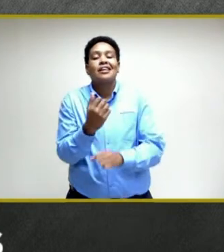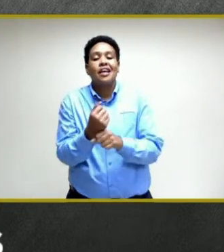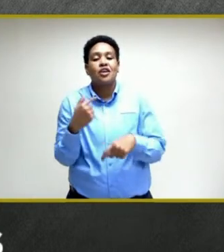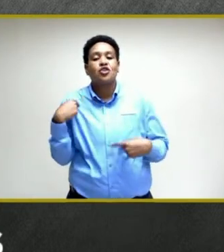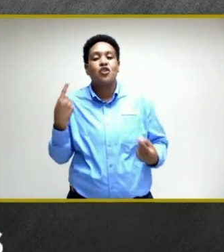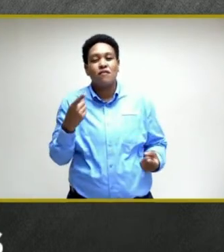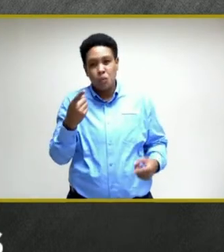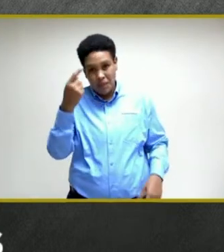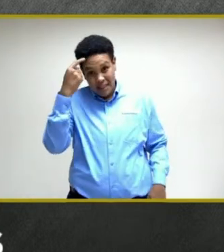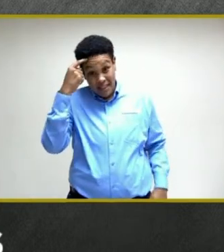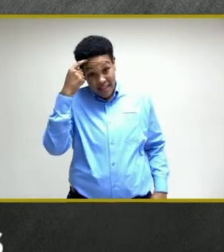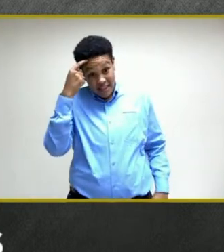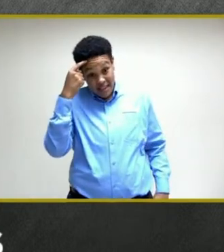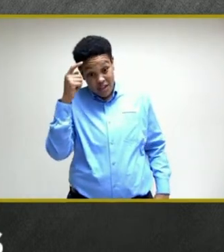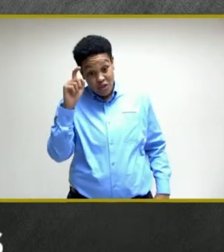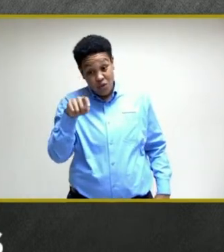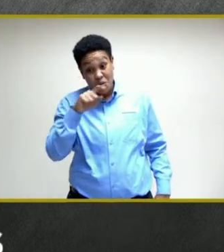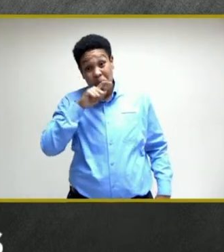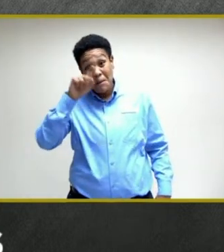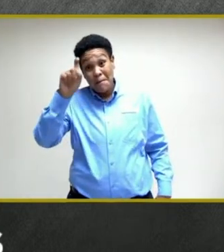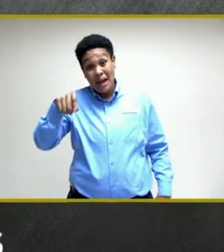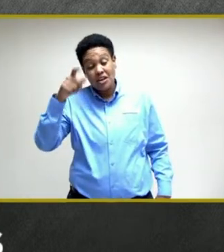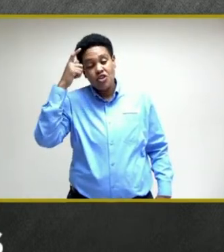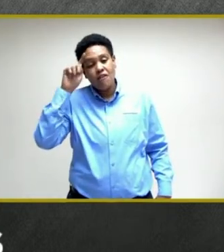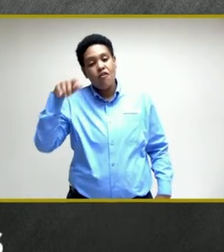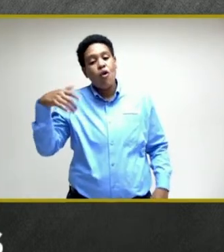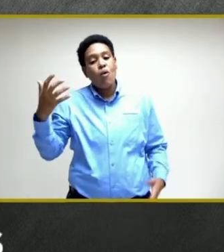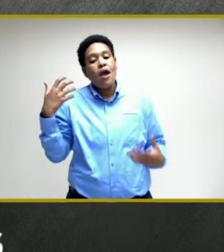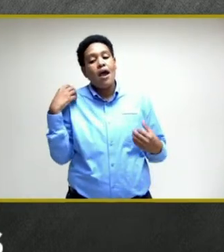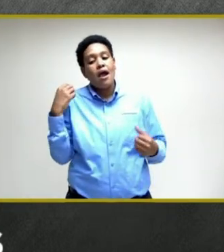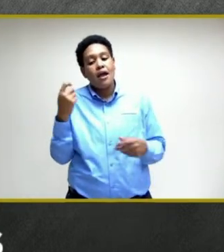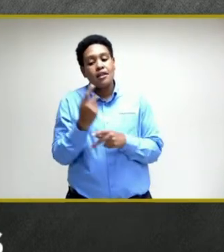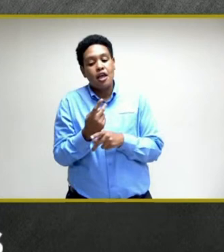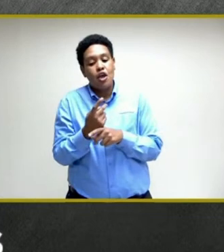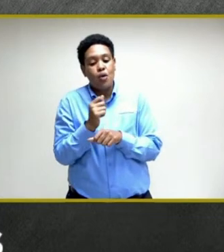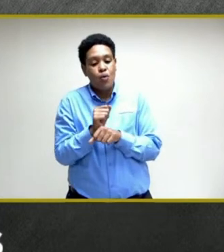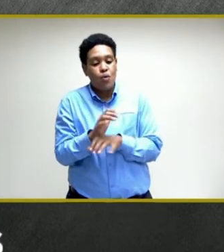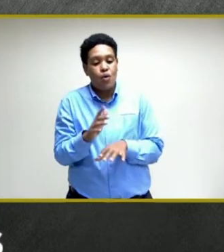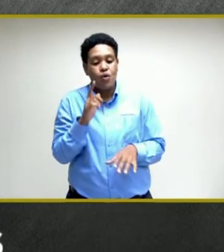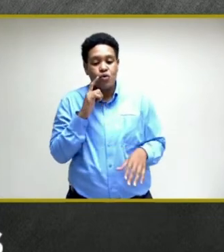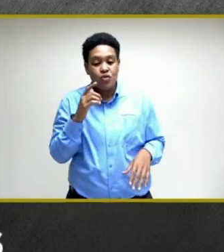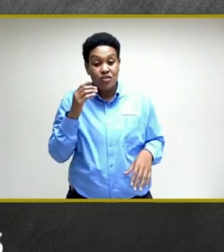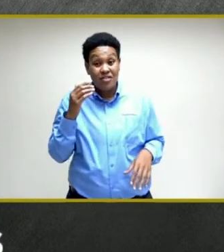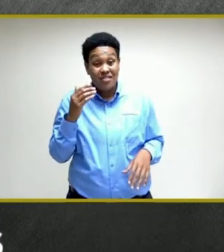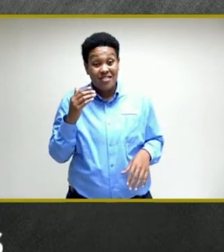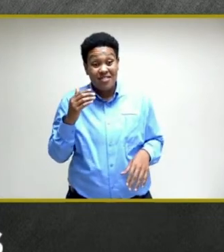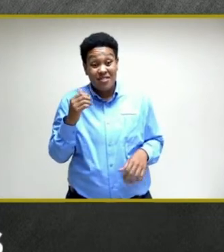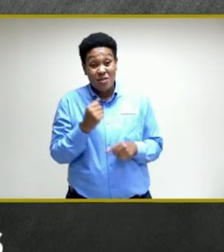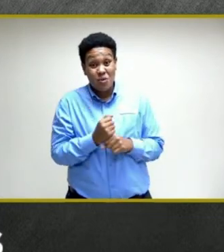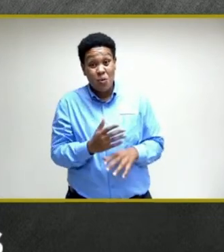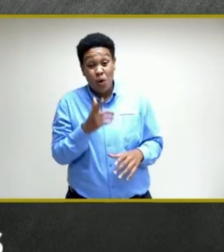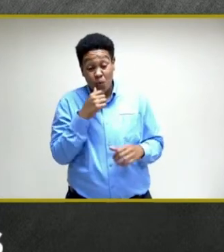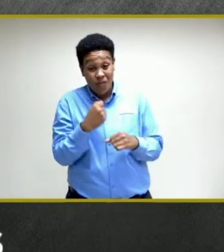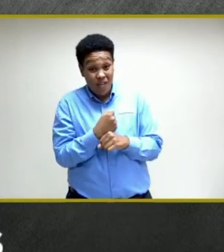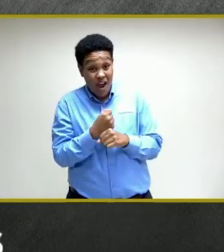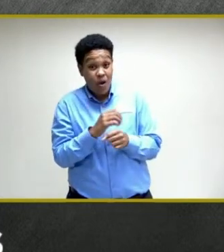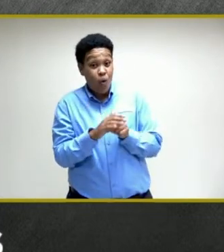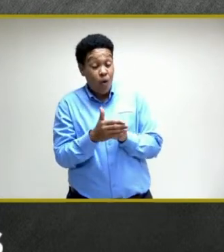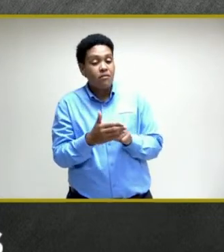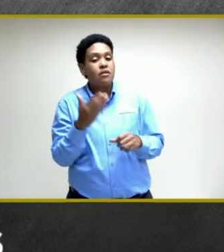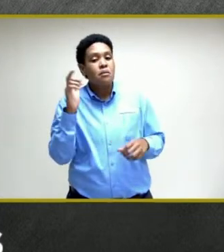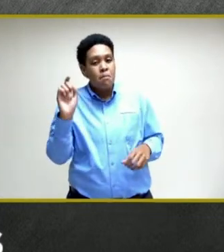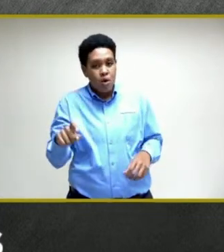do you think, Minister, should it be mandatory for healthcare workers, the frontline workers battling COVID, to be